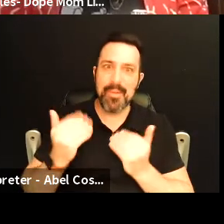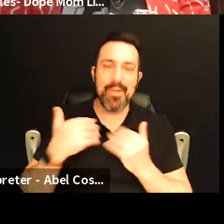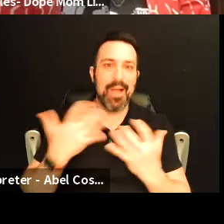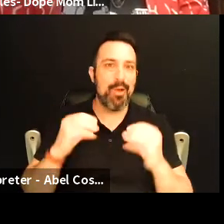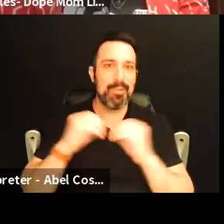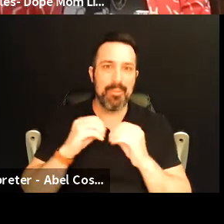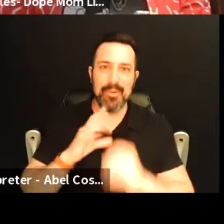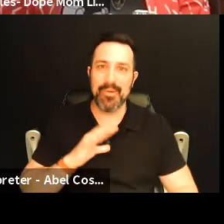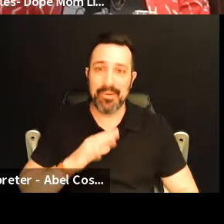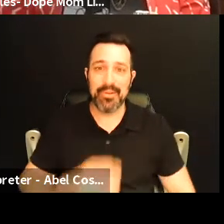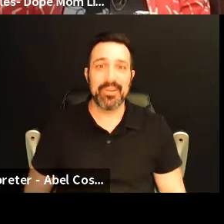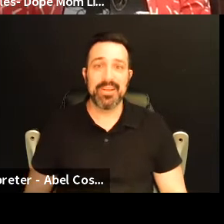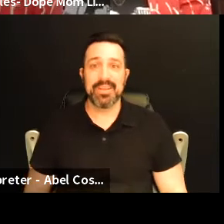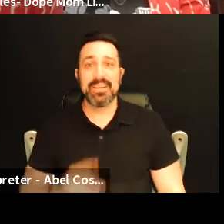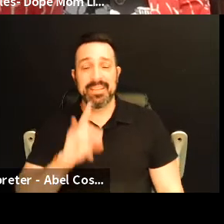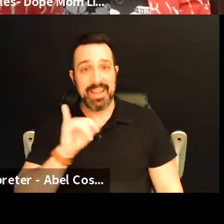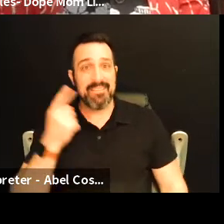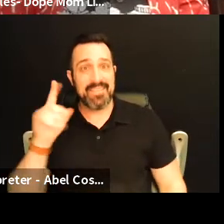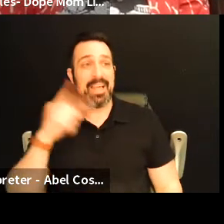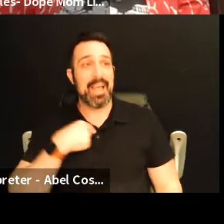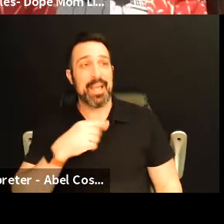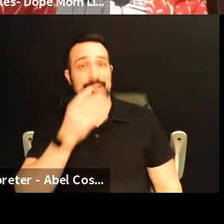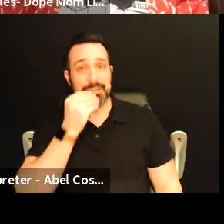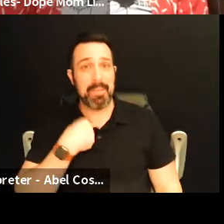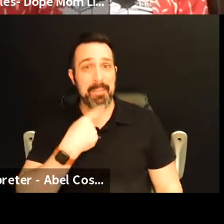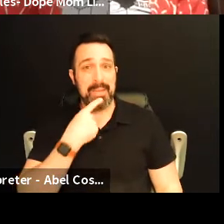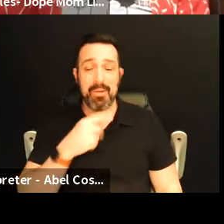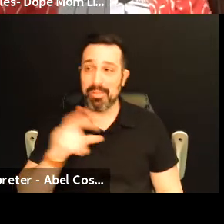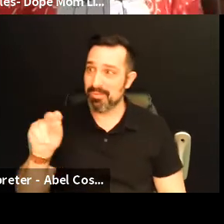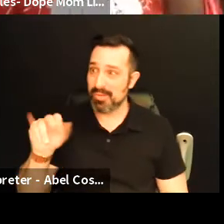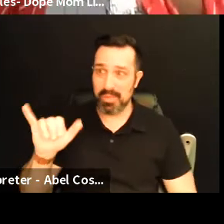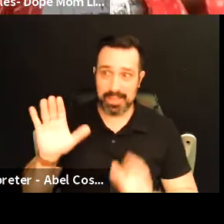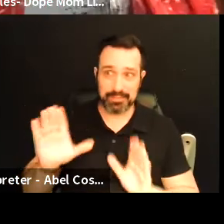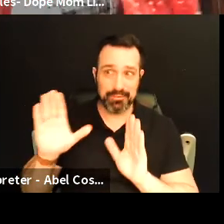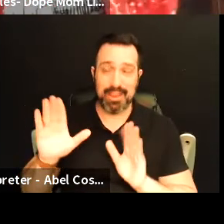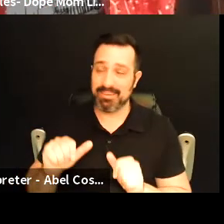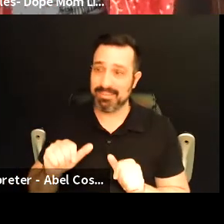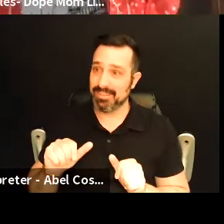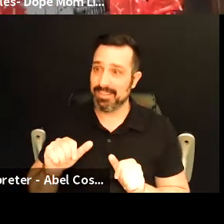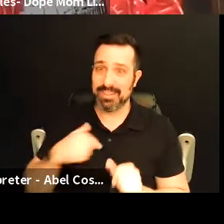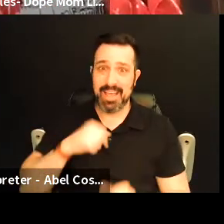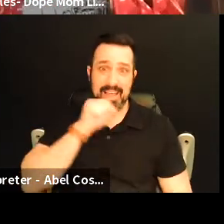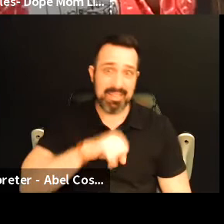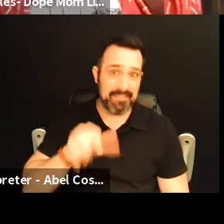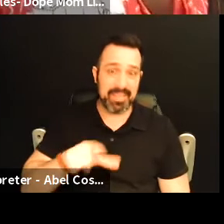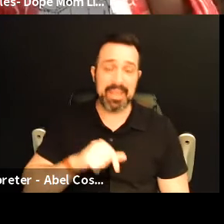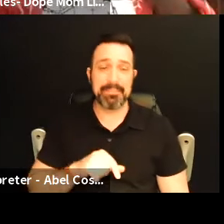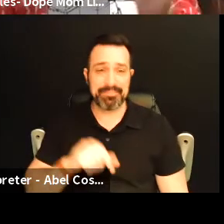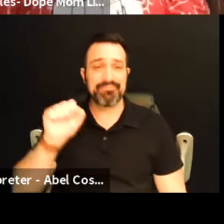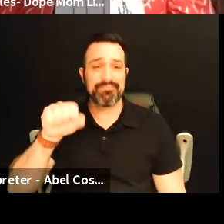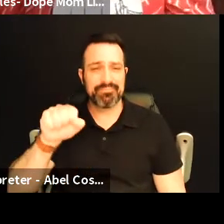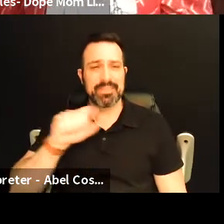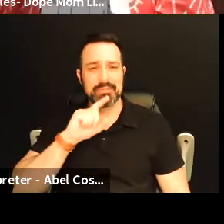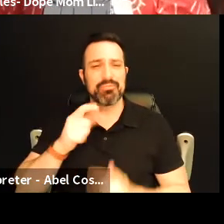want more thank god I finally shut my mouth no no that's great that is that's what I I just love it and it does it's